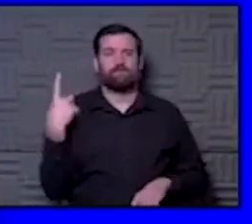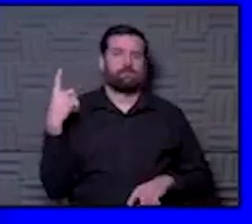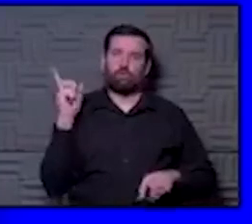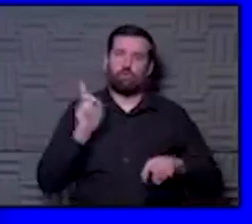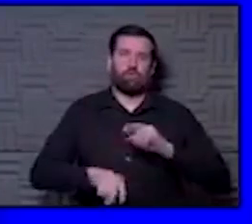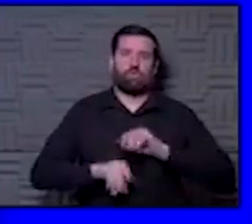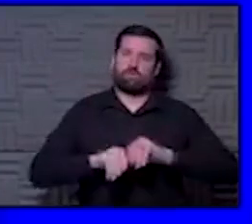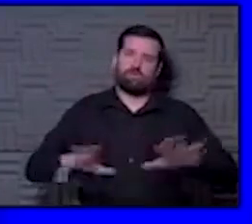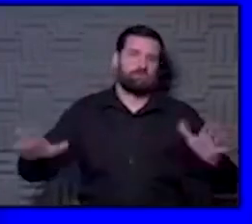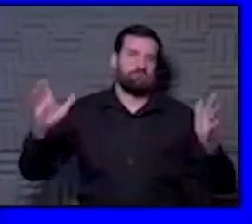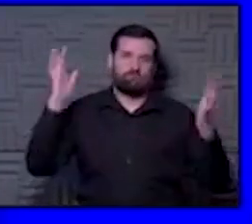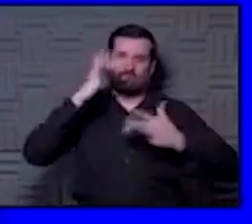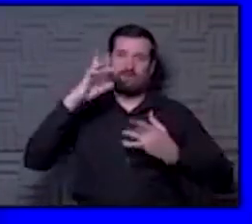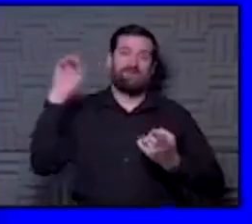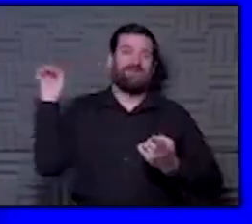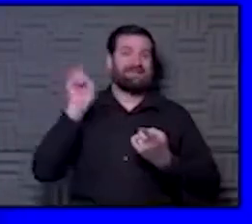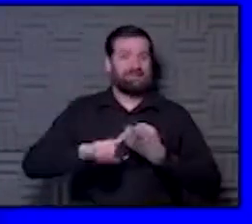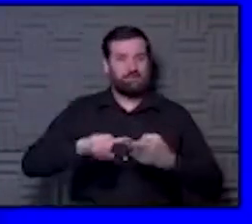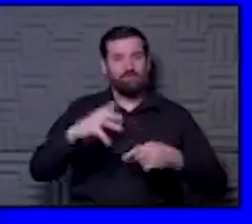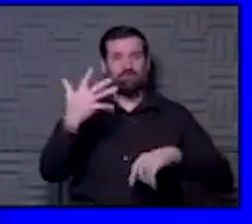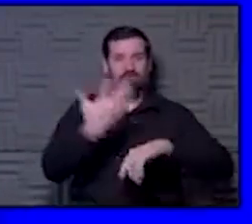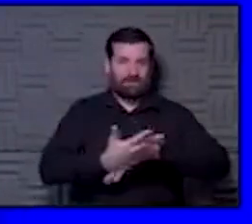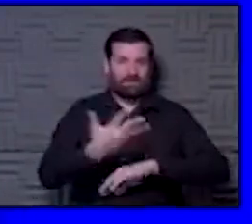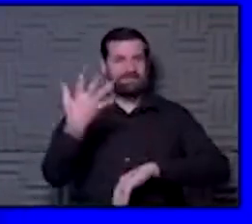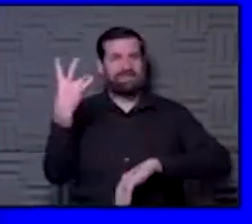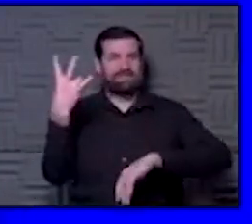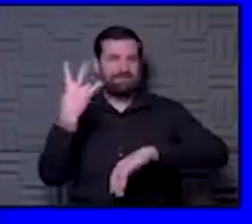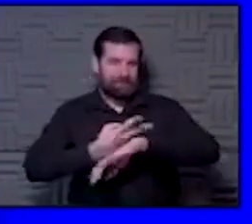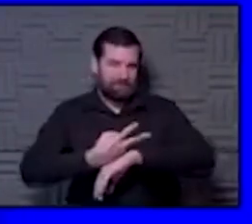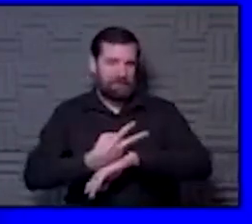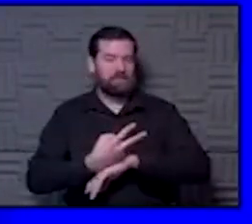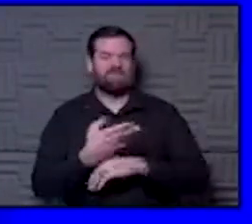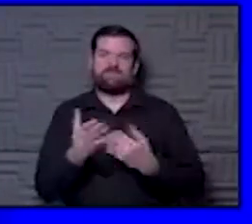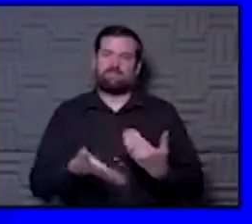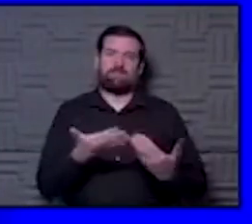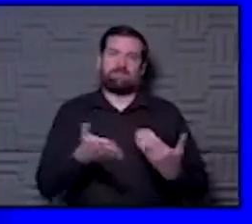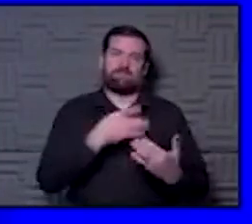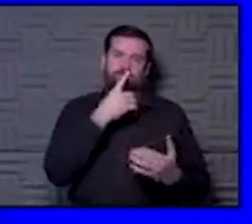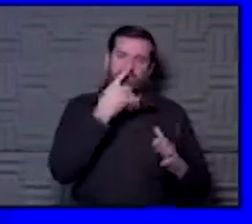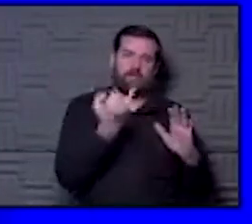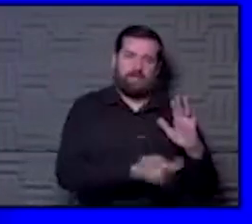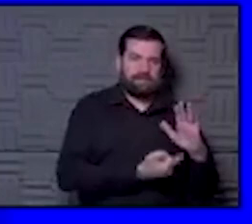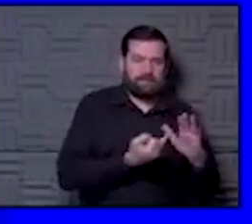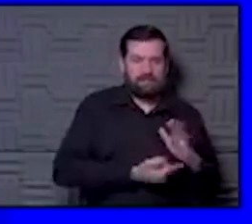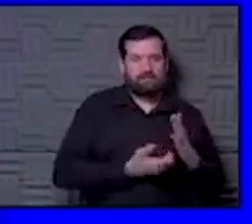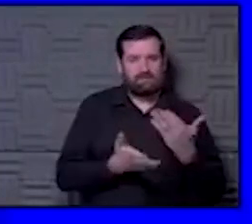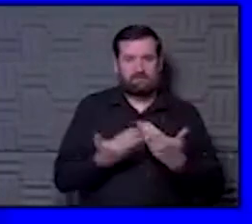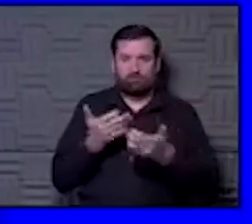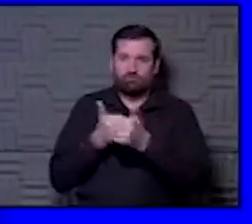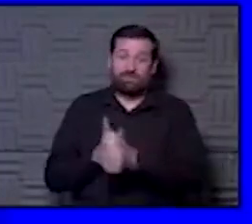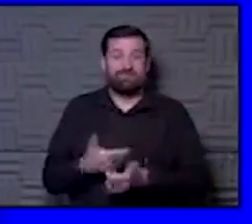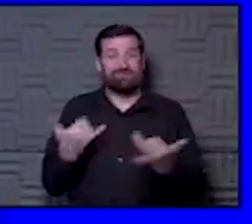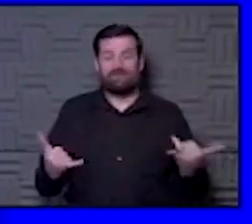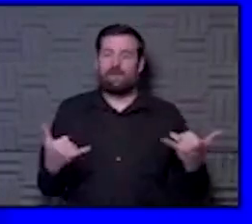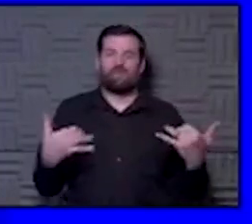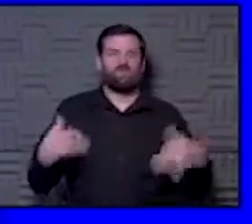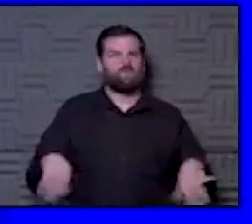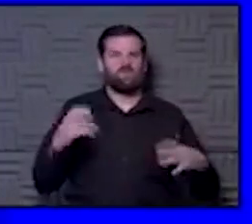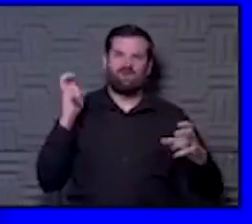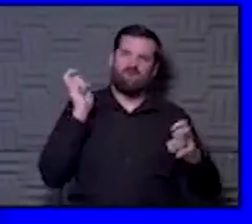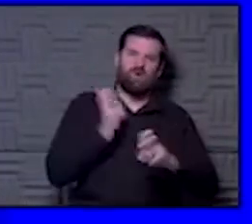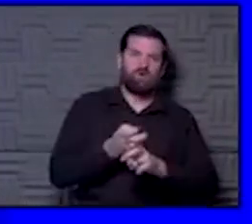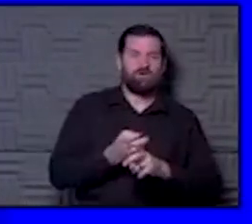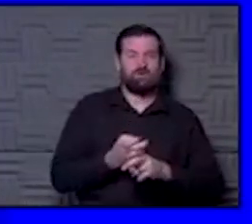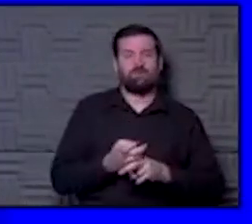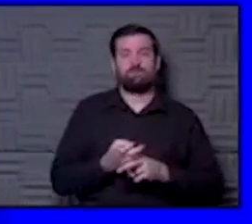infect other people until five to seven days after symptoms. So it was easy to isolate those people on contact trace. This is so much more difficult because number one